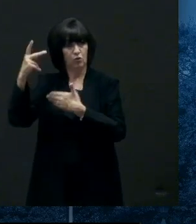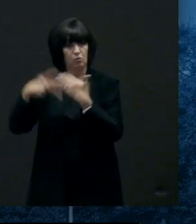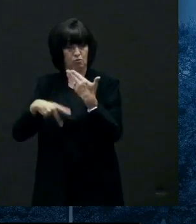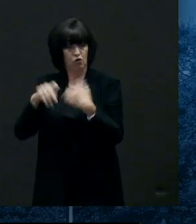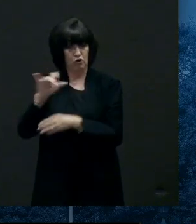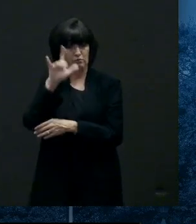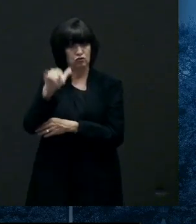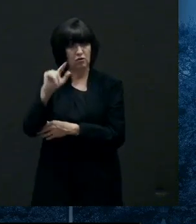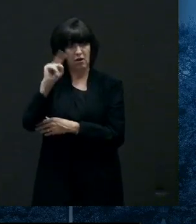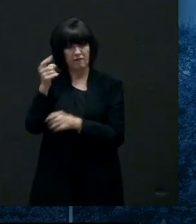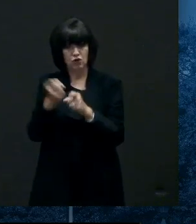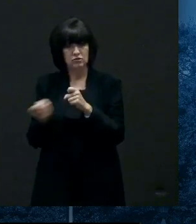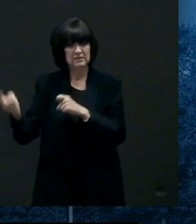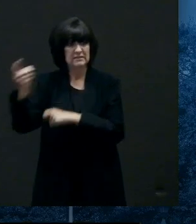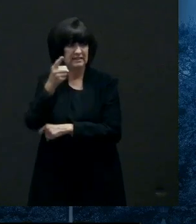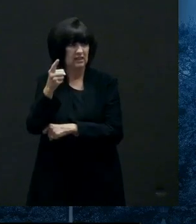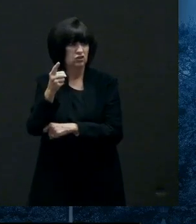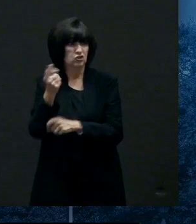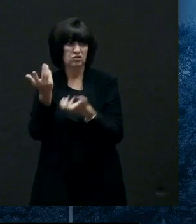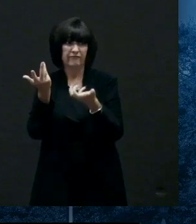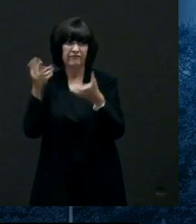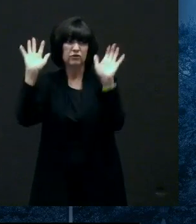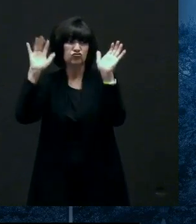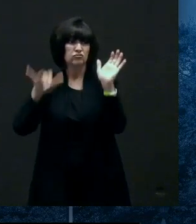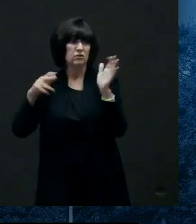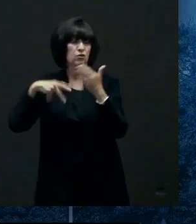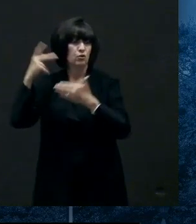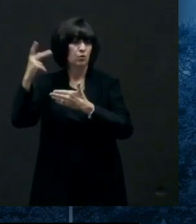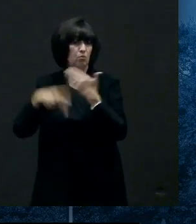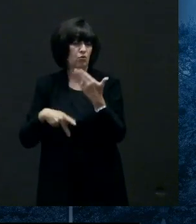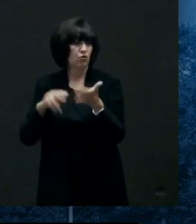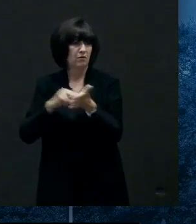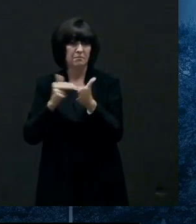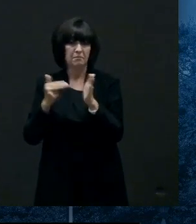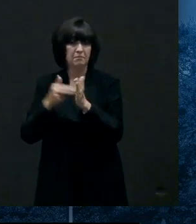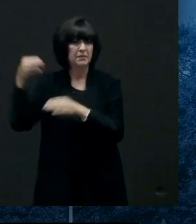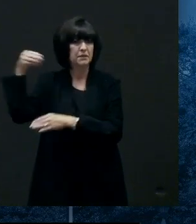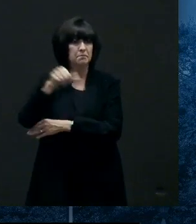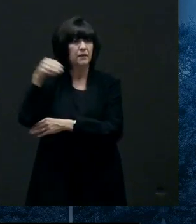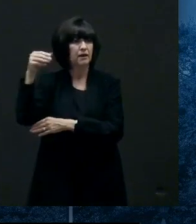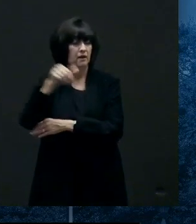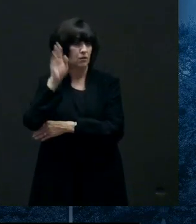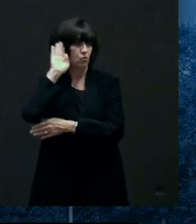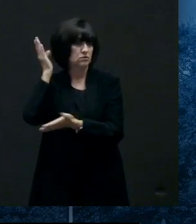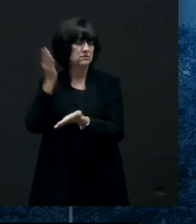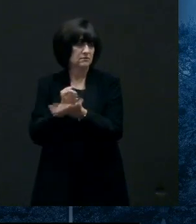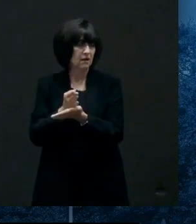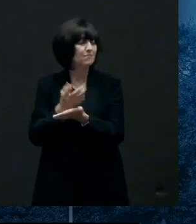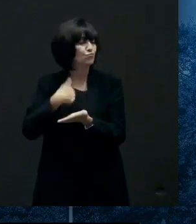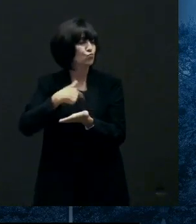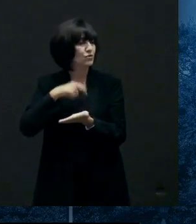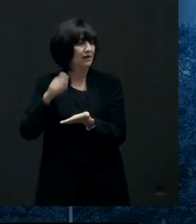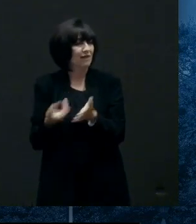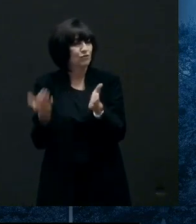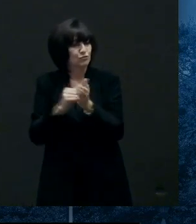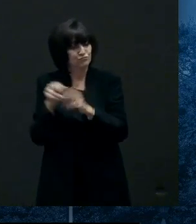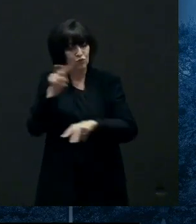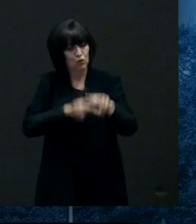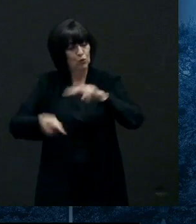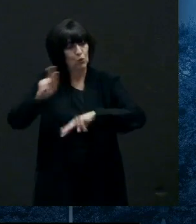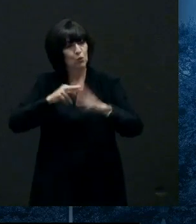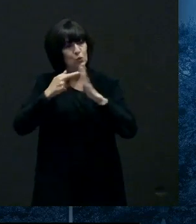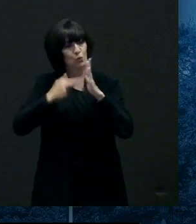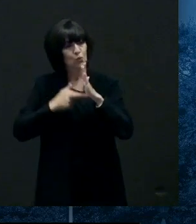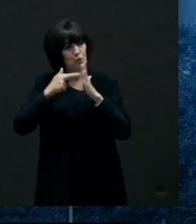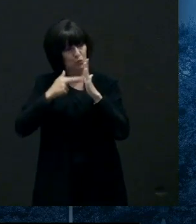next year we also have to take our lead for for medicare and medicaid in terms of reimbursement as an employer uh state